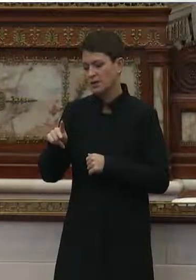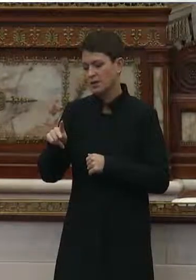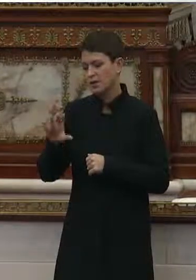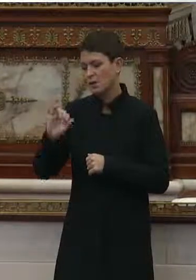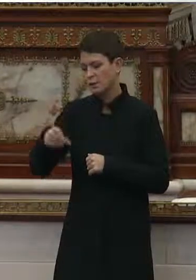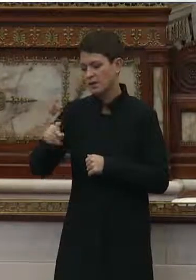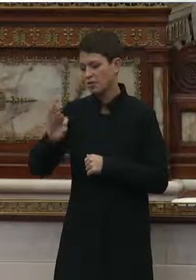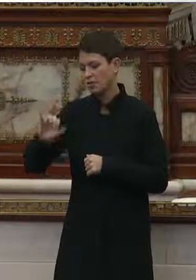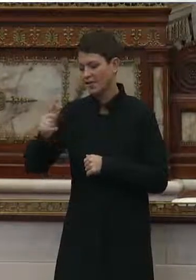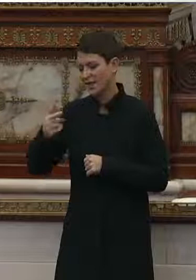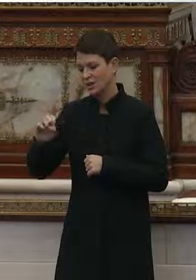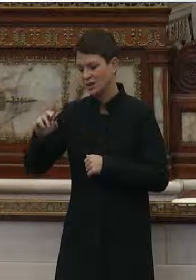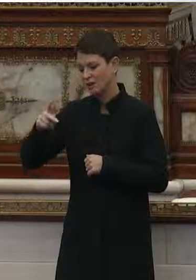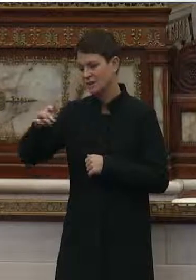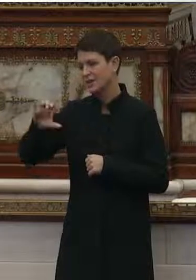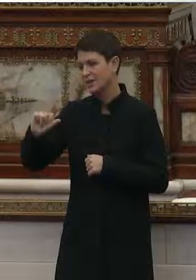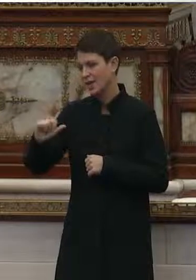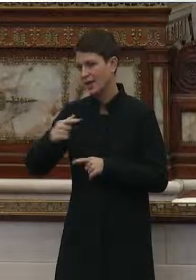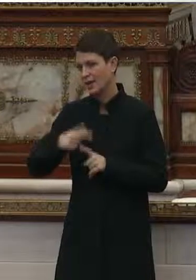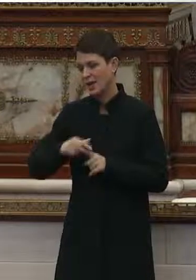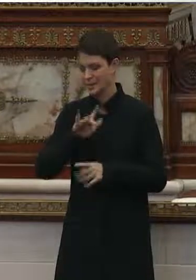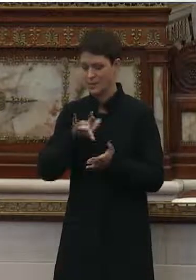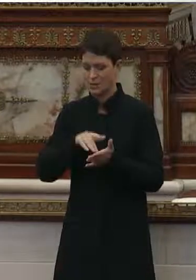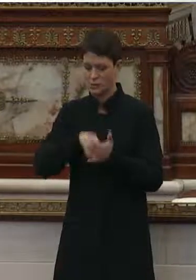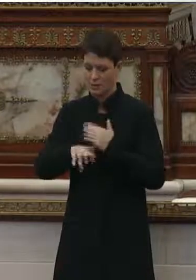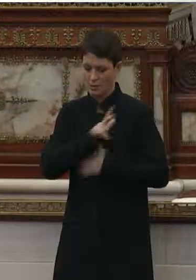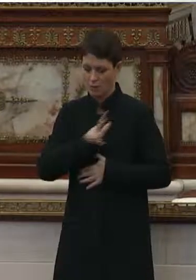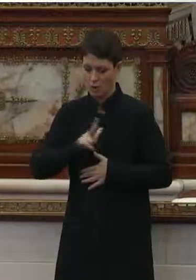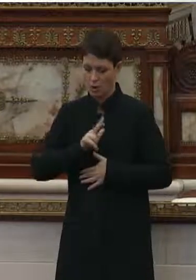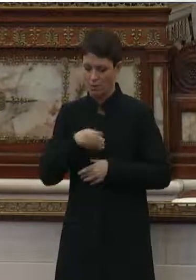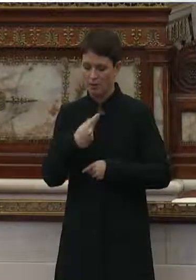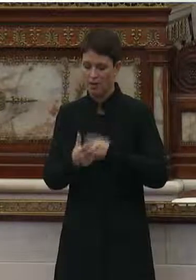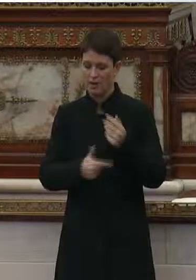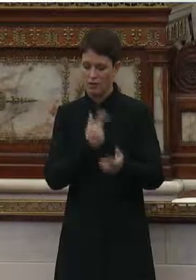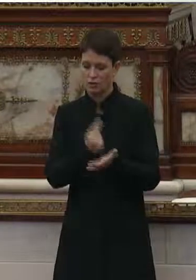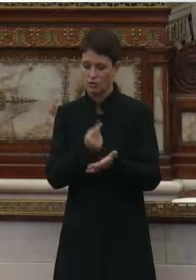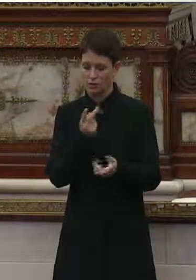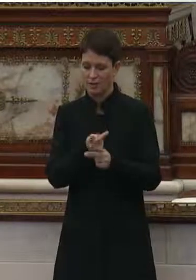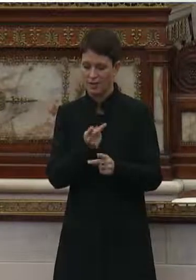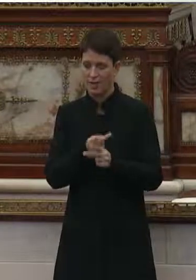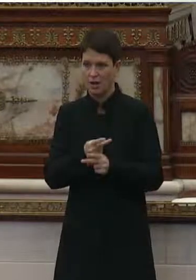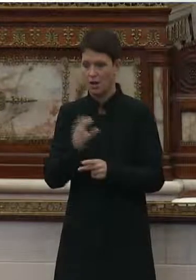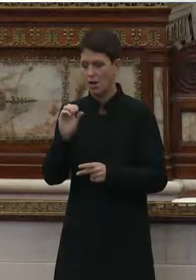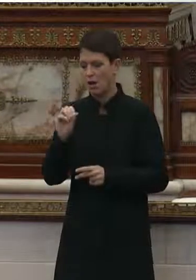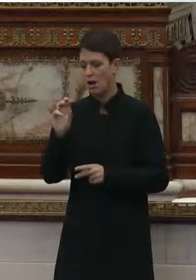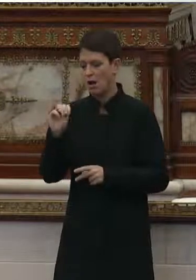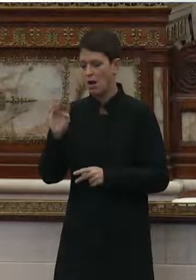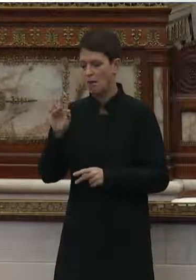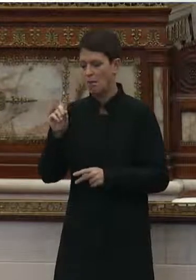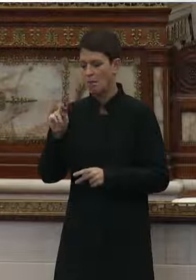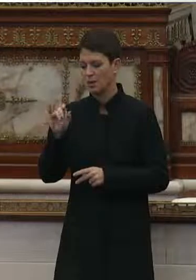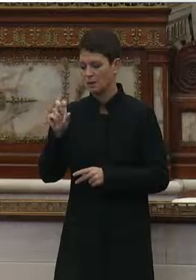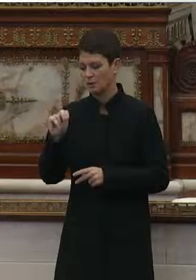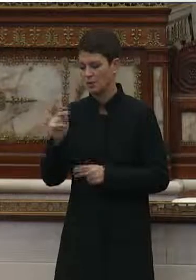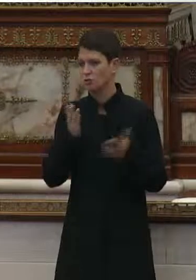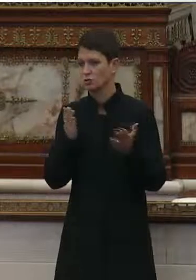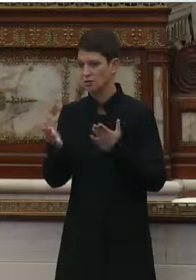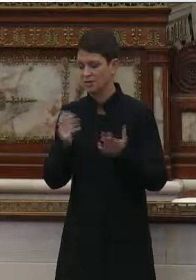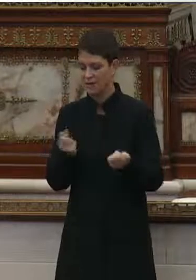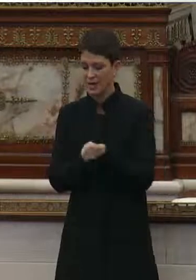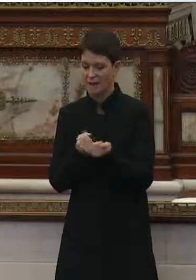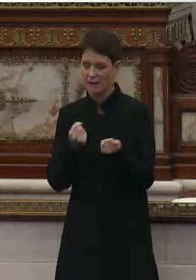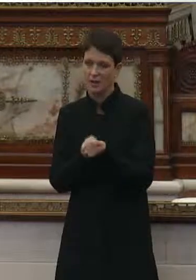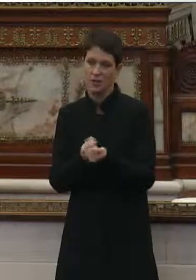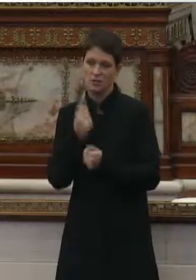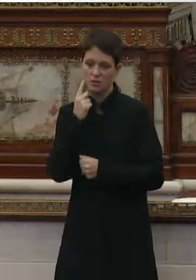Aging and Center in the Park to provide long-term care ombudsman services that advocates for